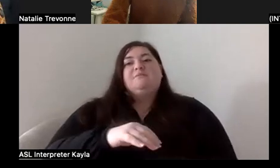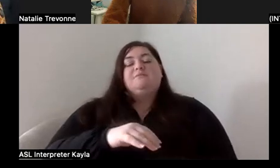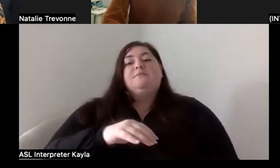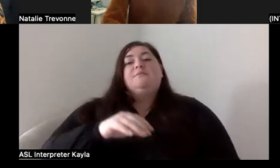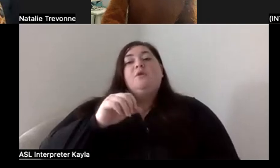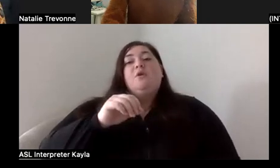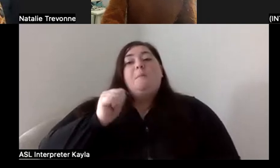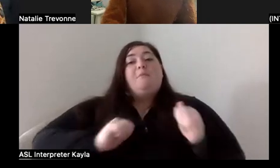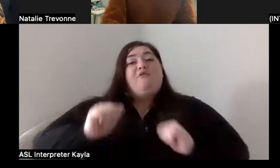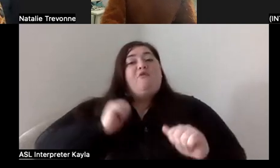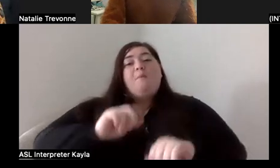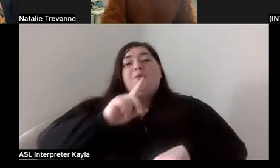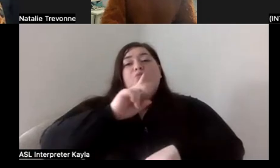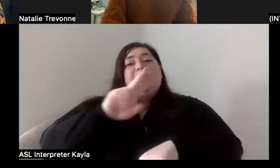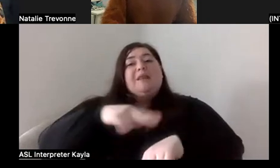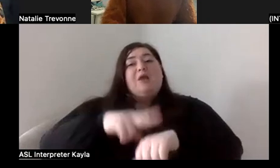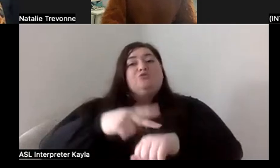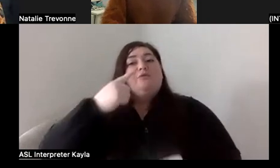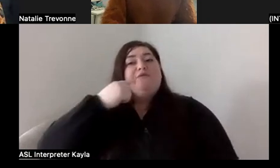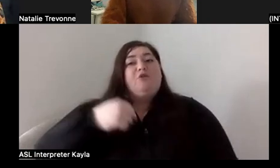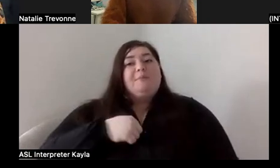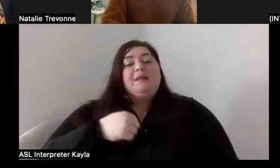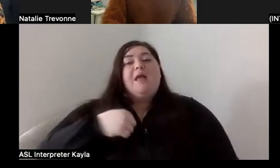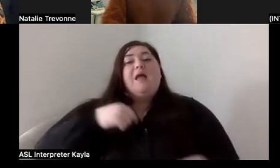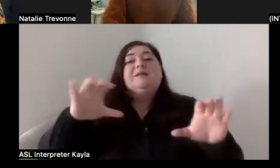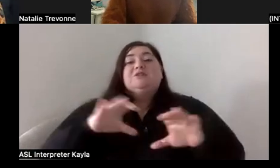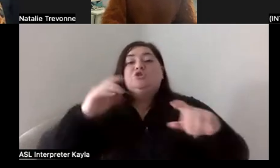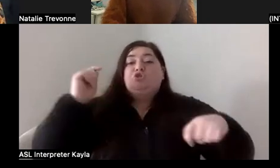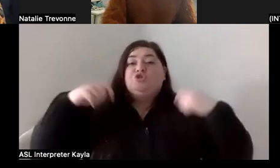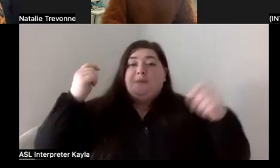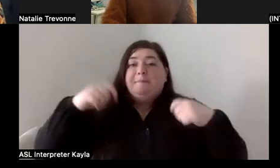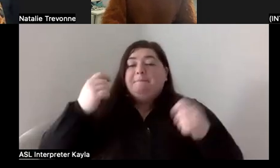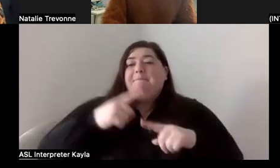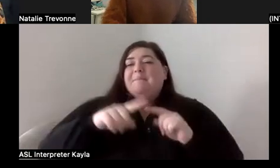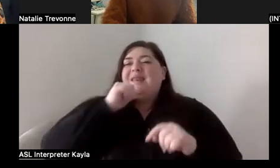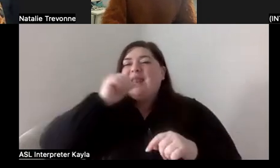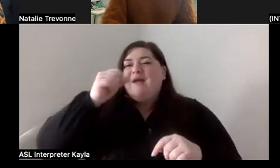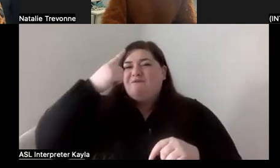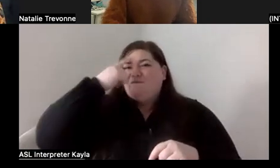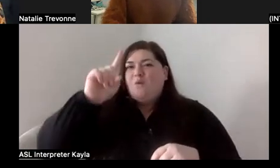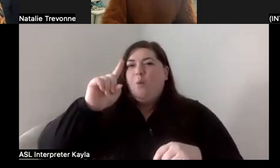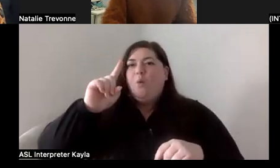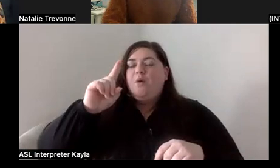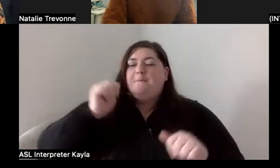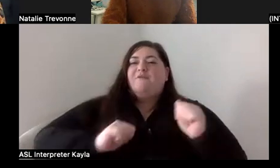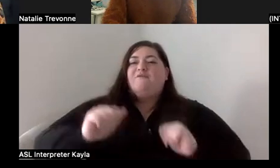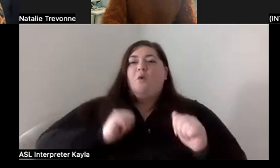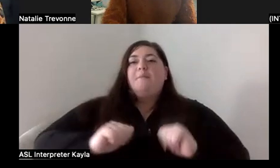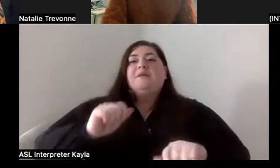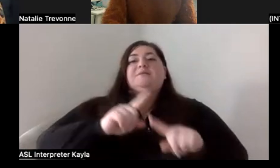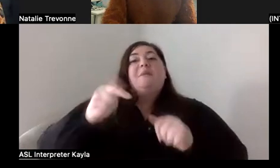way, whether I started doing gymnastics, it really wasn't performance, but every time I went on a pommel horse, every time I